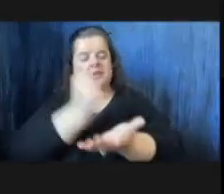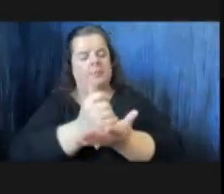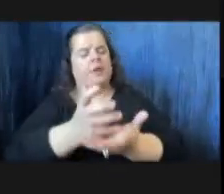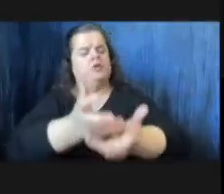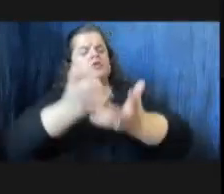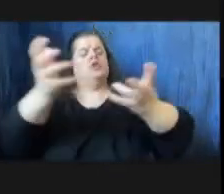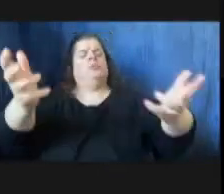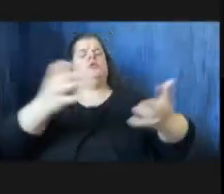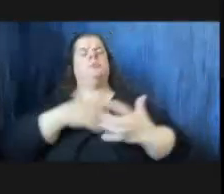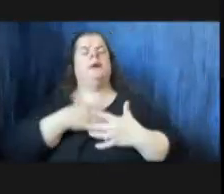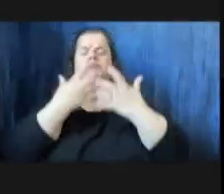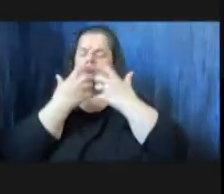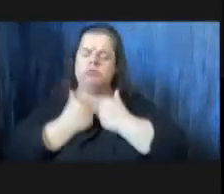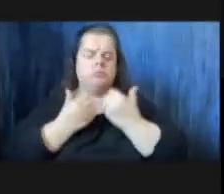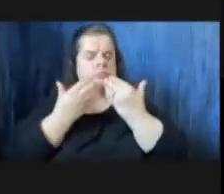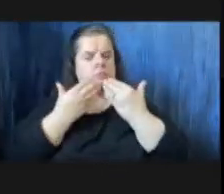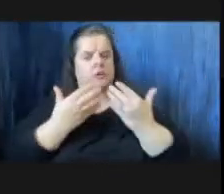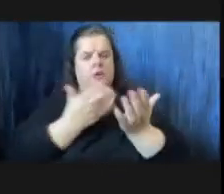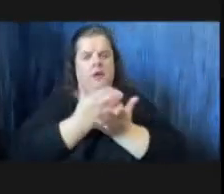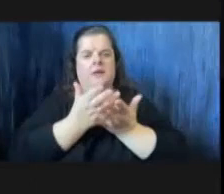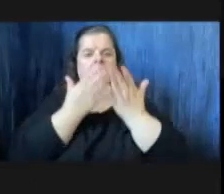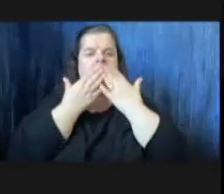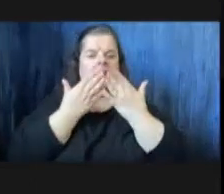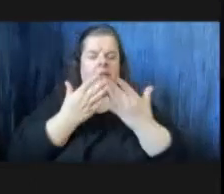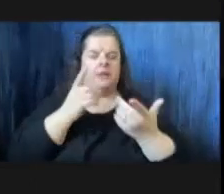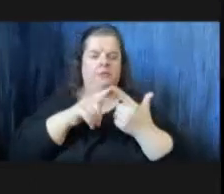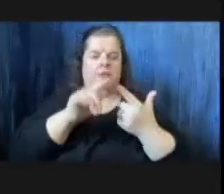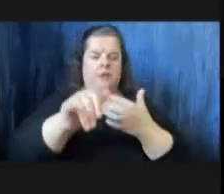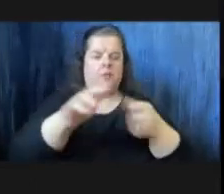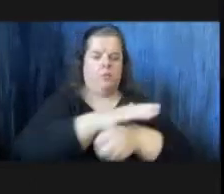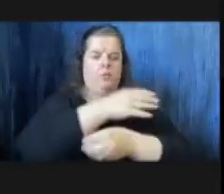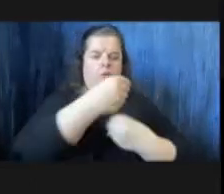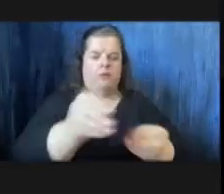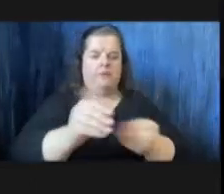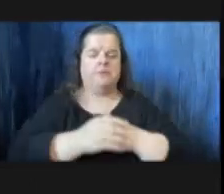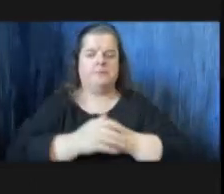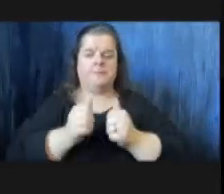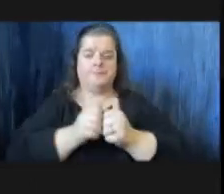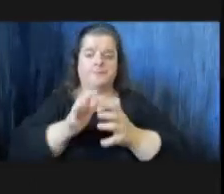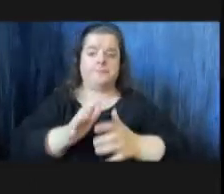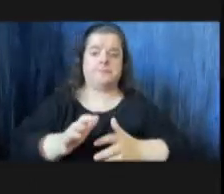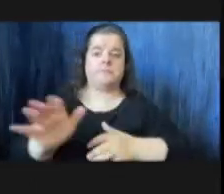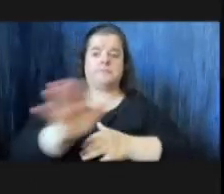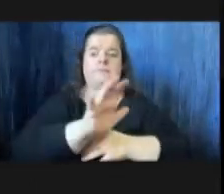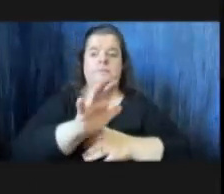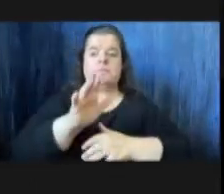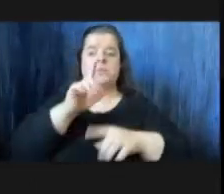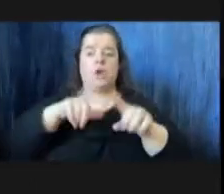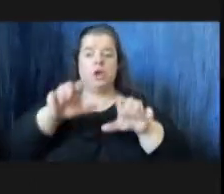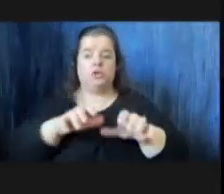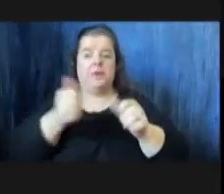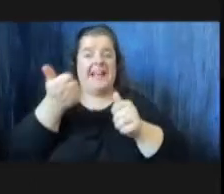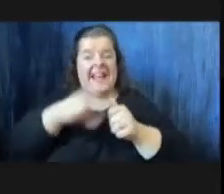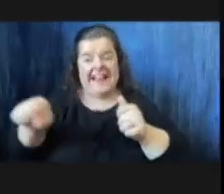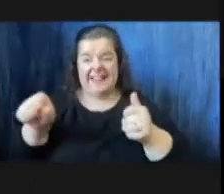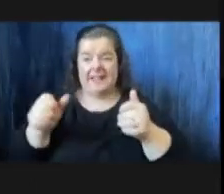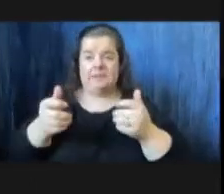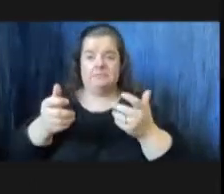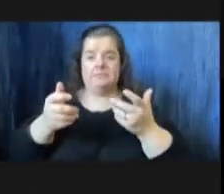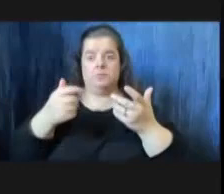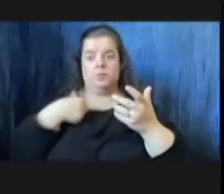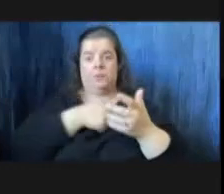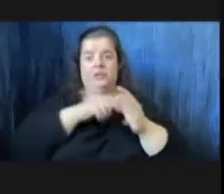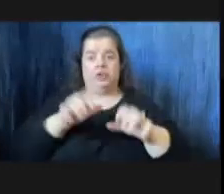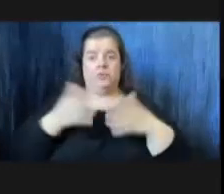sincere thanks and gratitude to that entire office without them we wouldn't be able to do anything that we're able to do up here so thank you very much to them